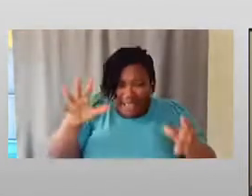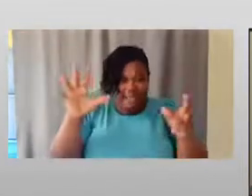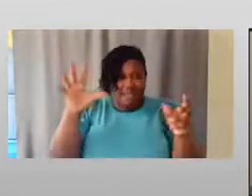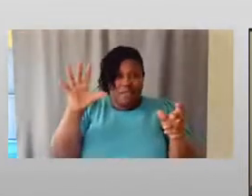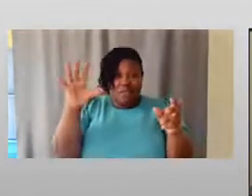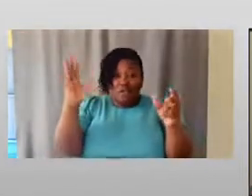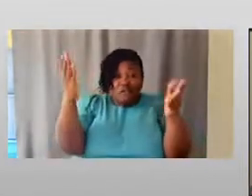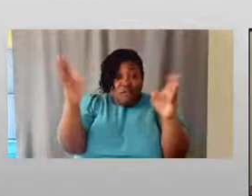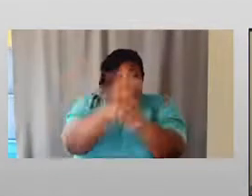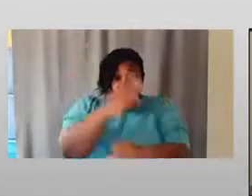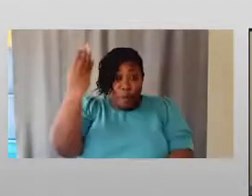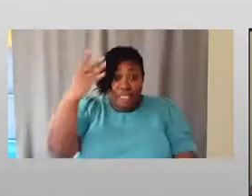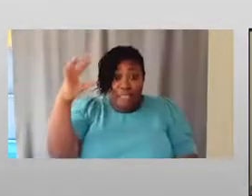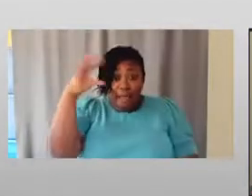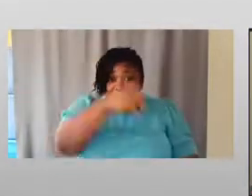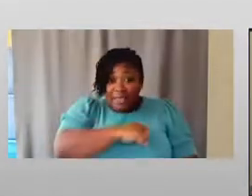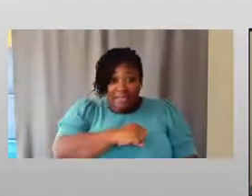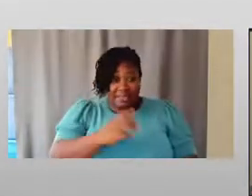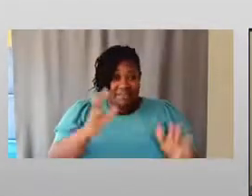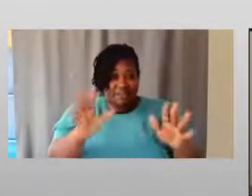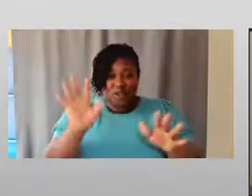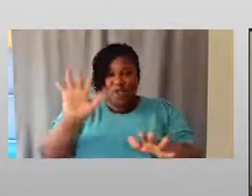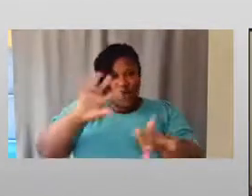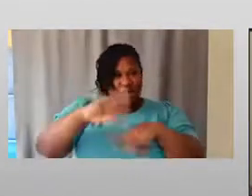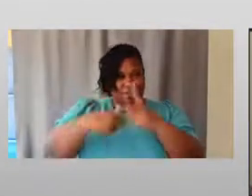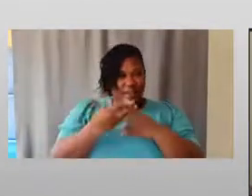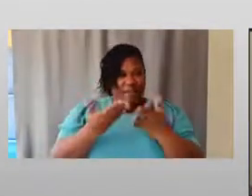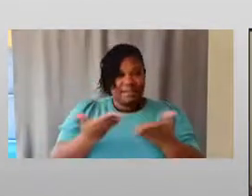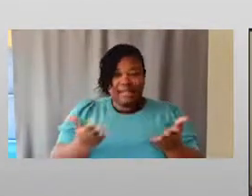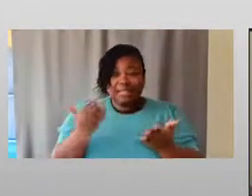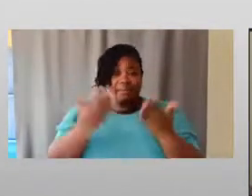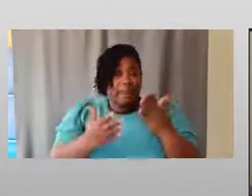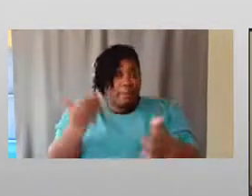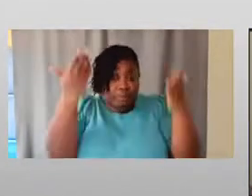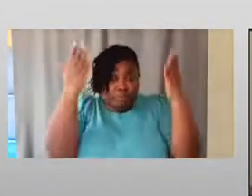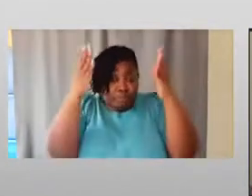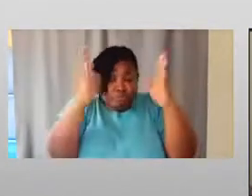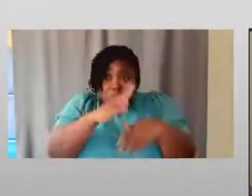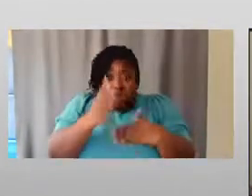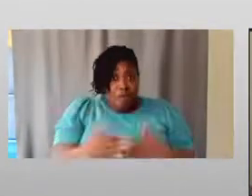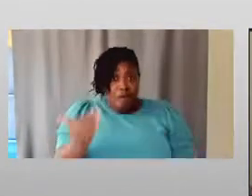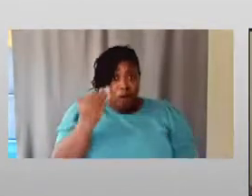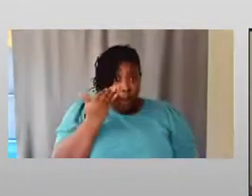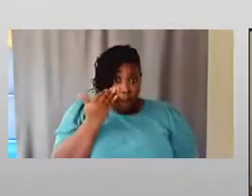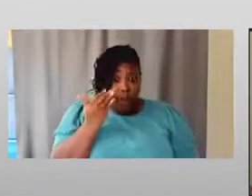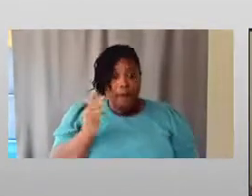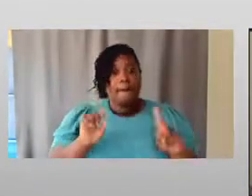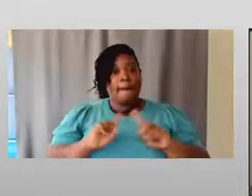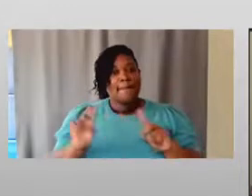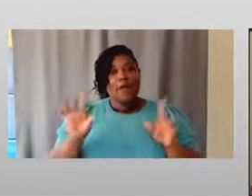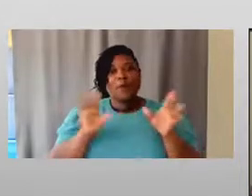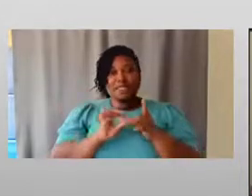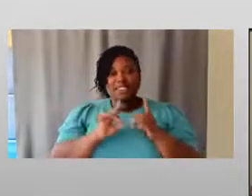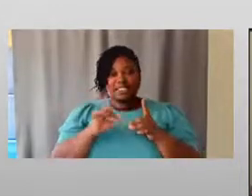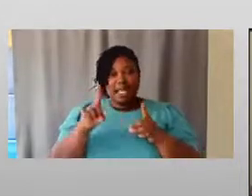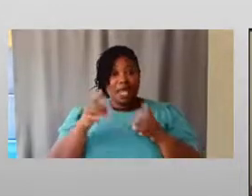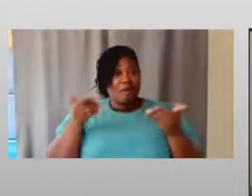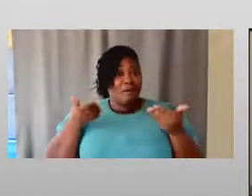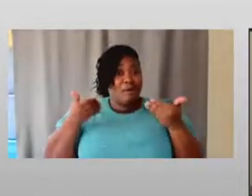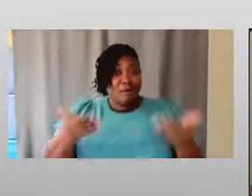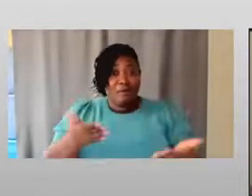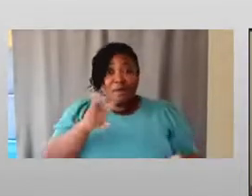presentation. And so there's just things like that that you may not ever know. That is going to be great. But I'm going to say in a way, take the risk